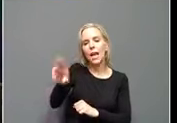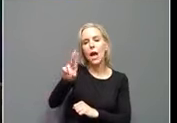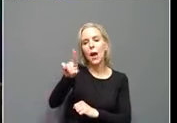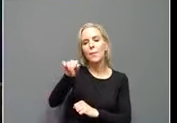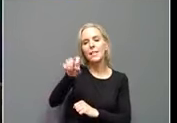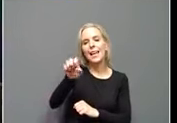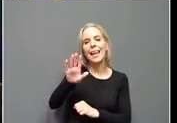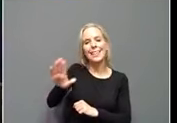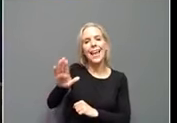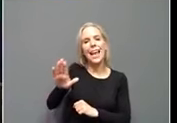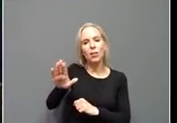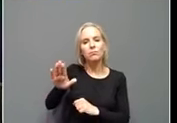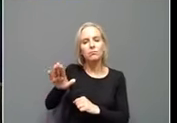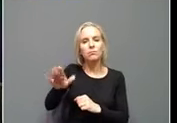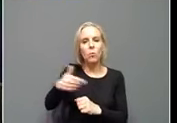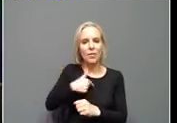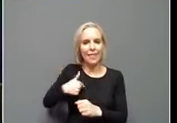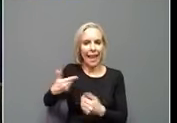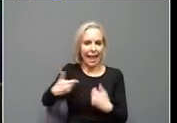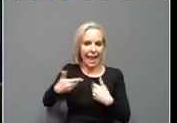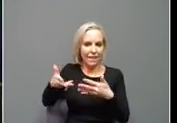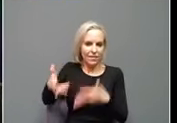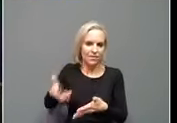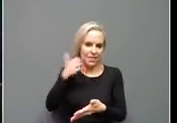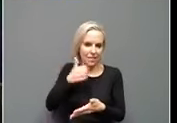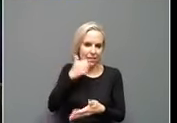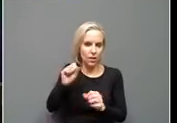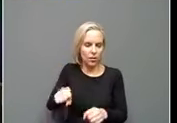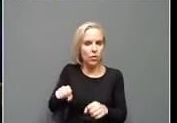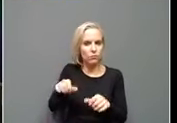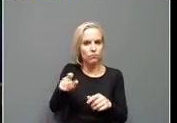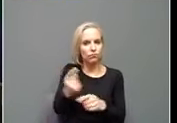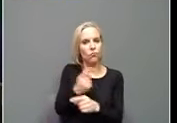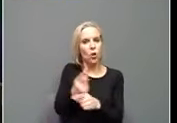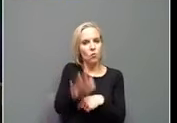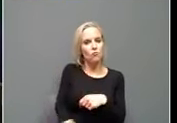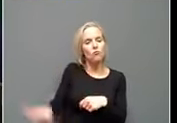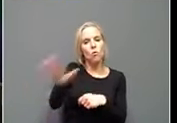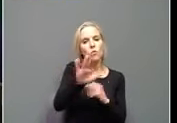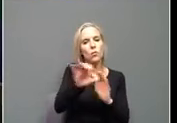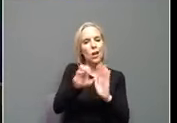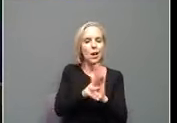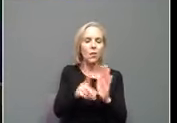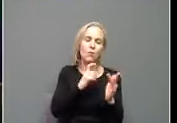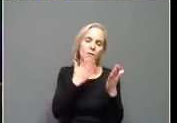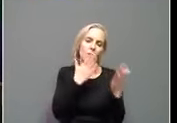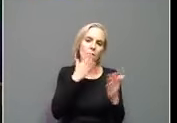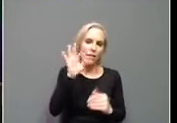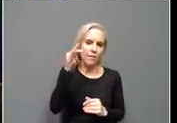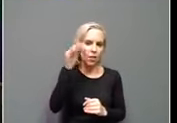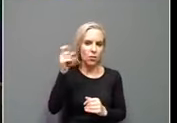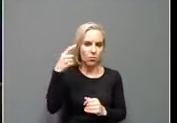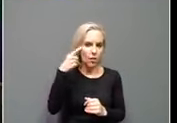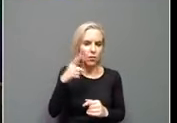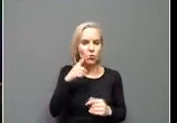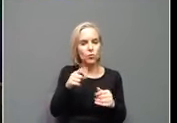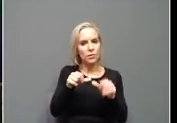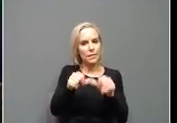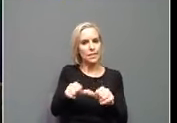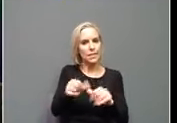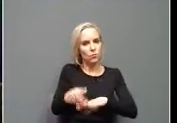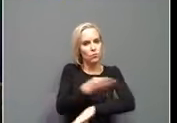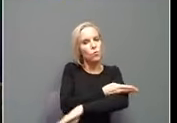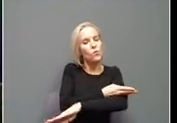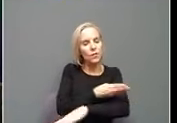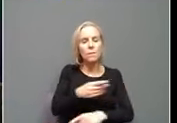so that that's as accurate as can be across the Commonwealth. So, I think we're grateful to the federal government for the continued improvements they make. There